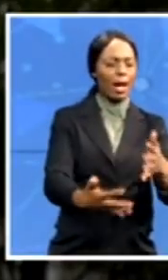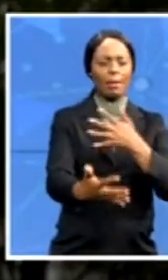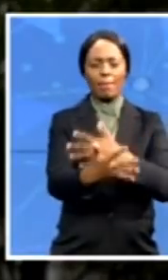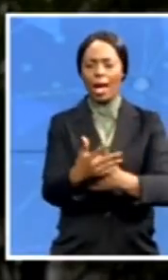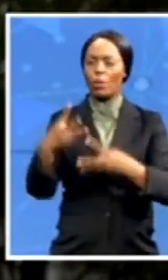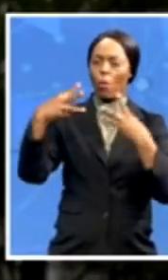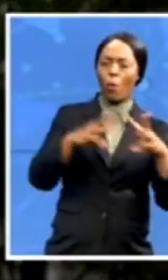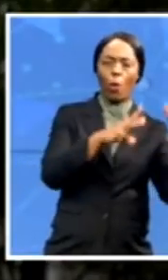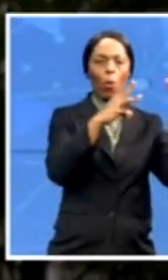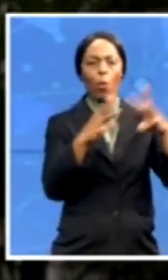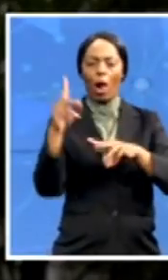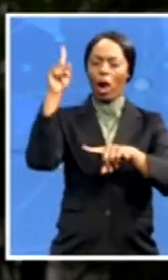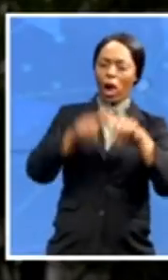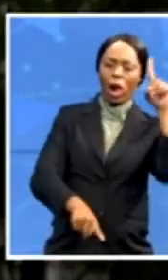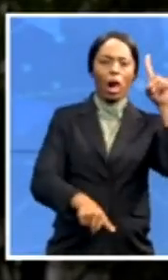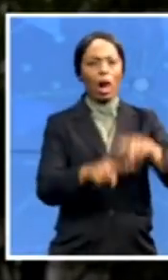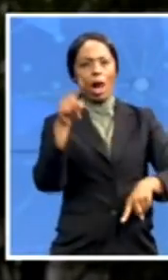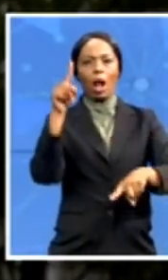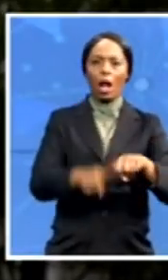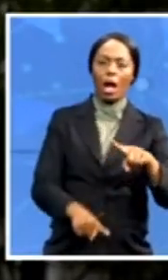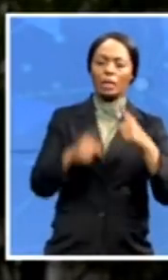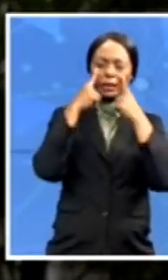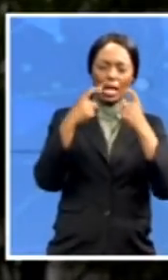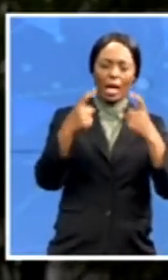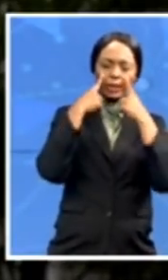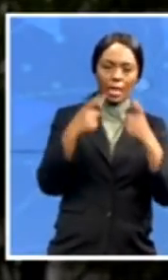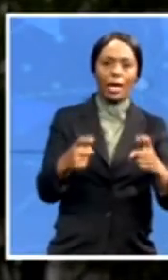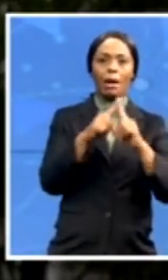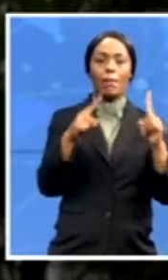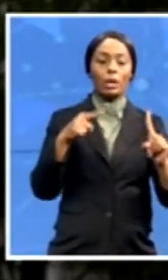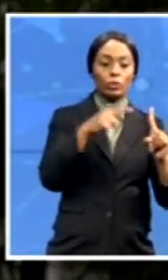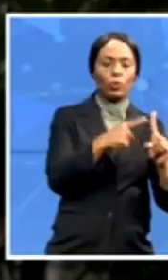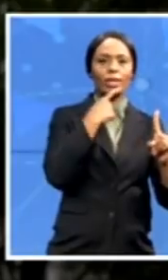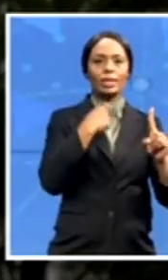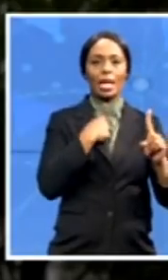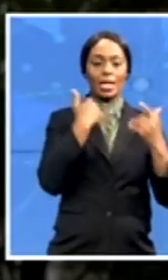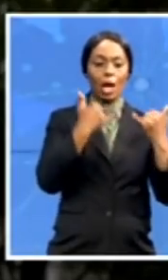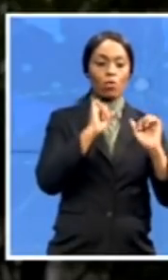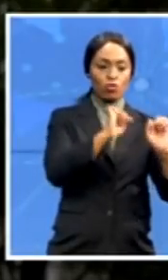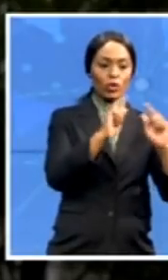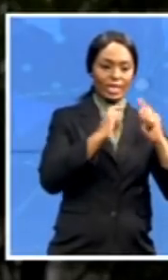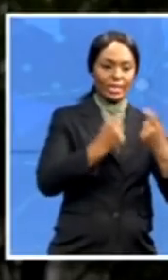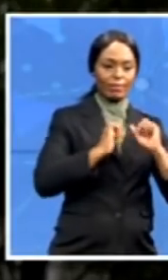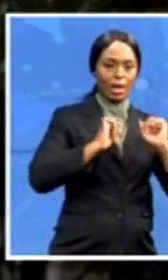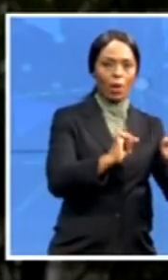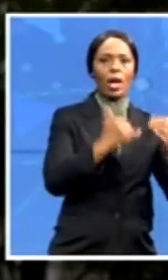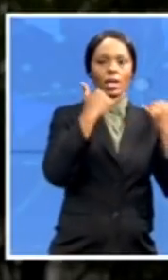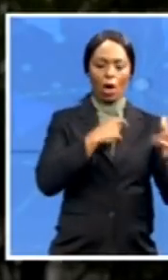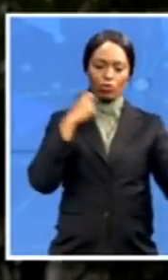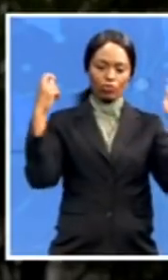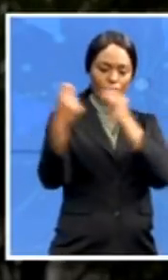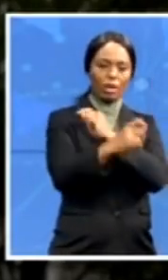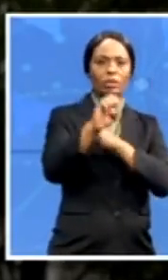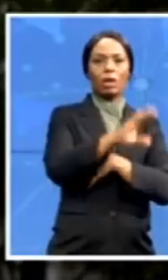and your team are handing South Africa over, not to a political party, not